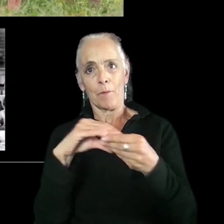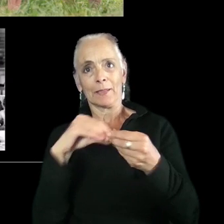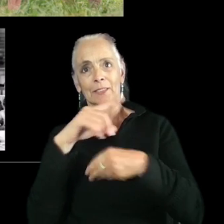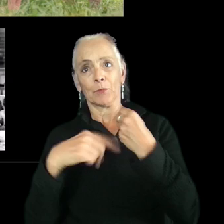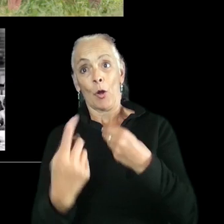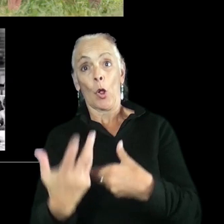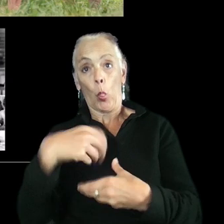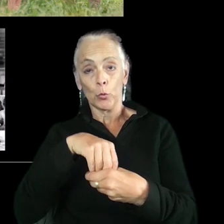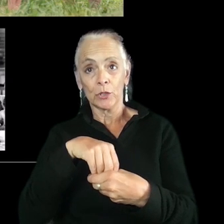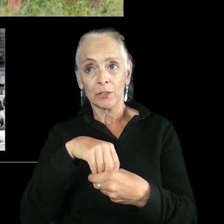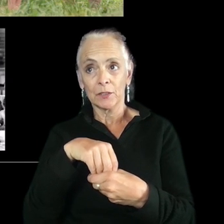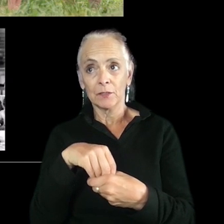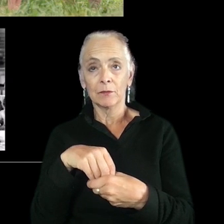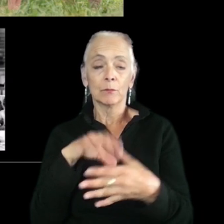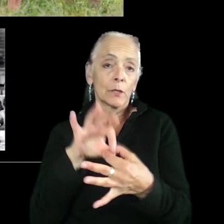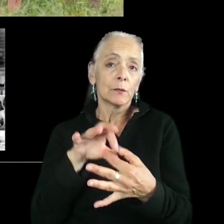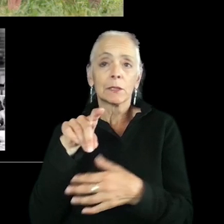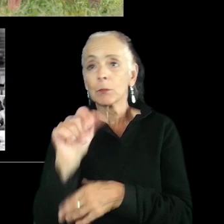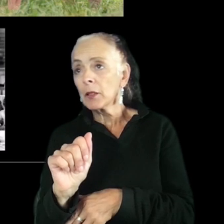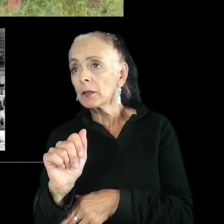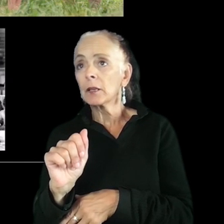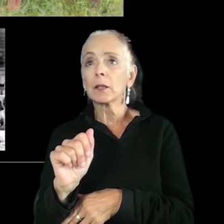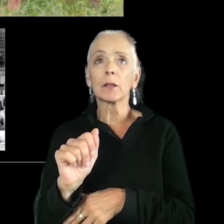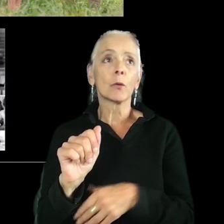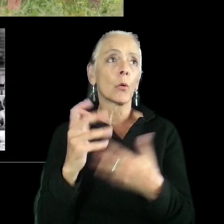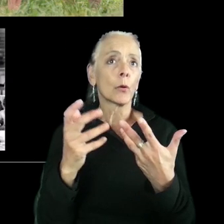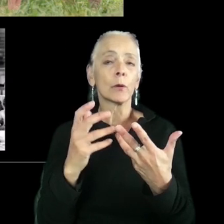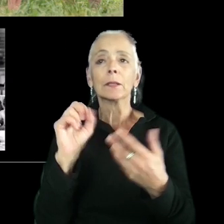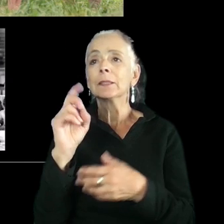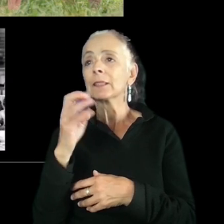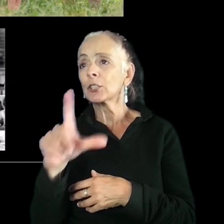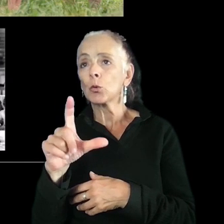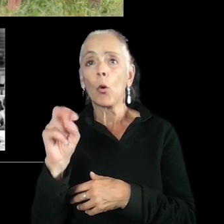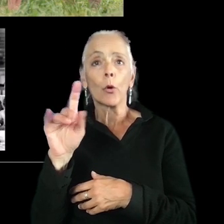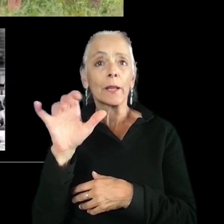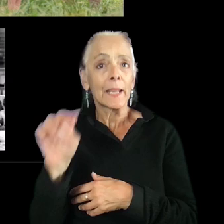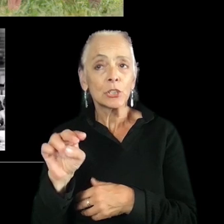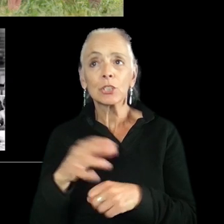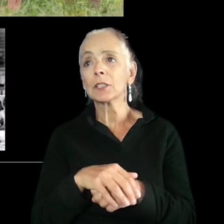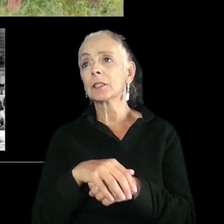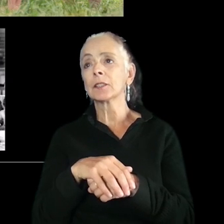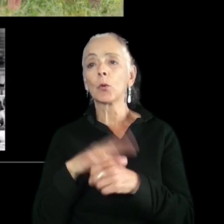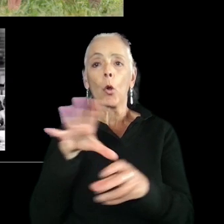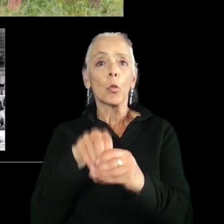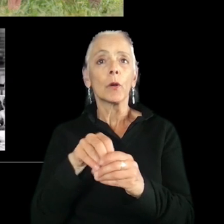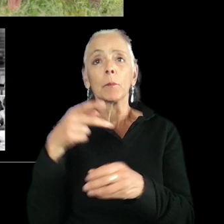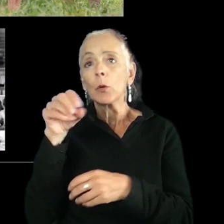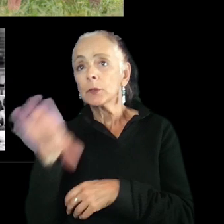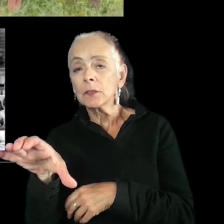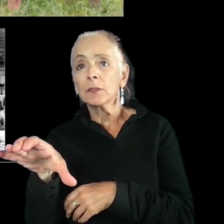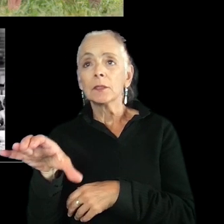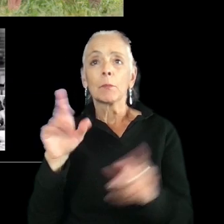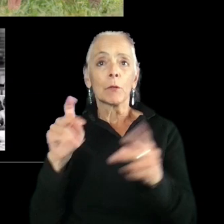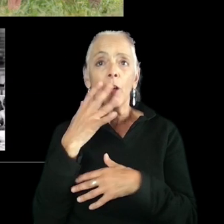whether it be disability or, you know, sexual orientation or, you know, including people of color, you know,